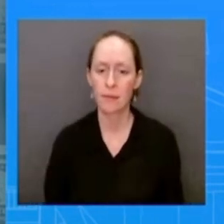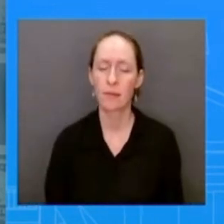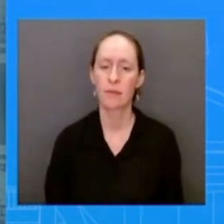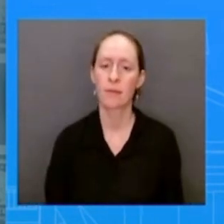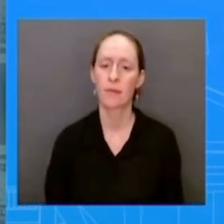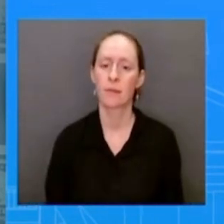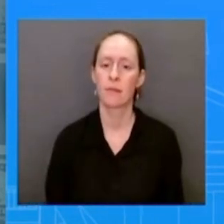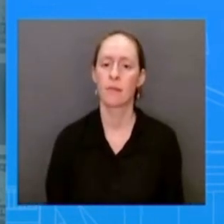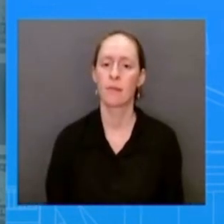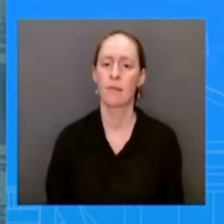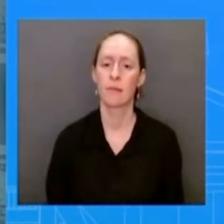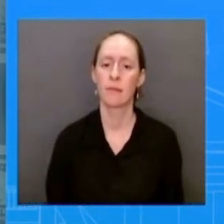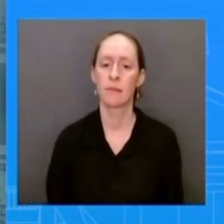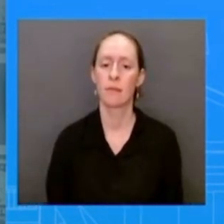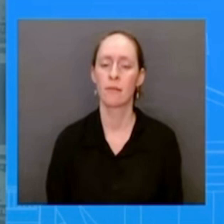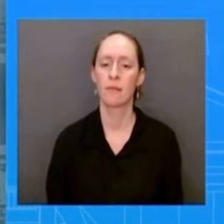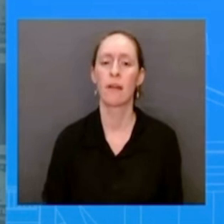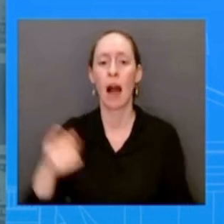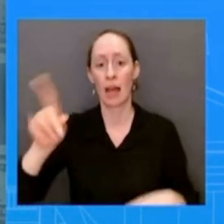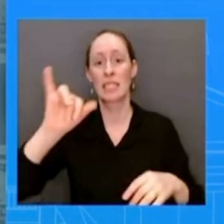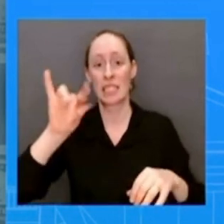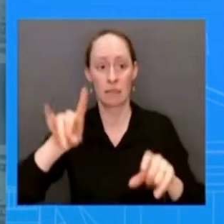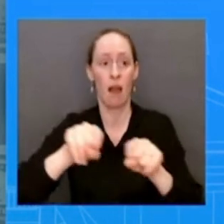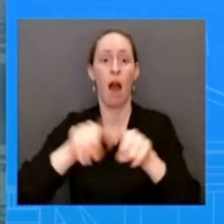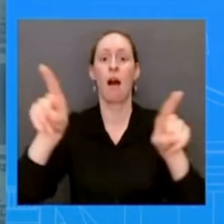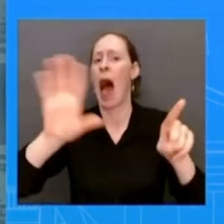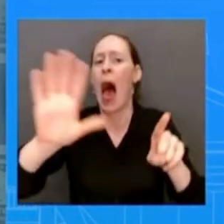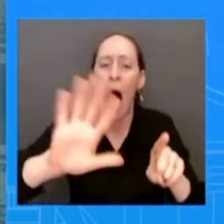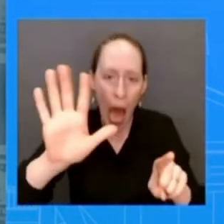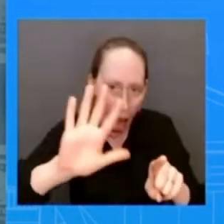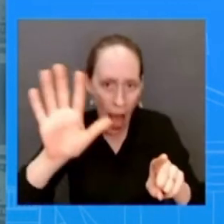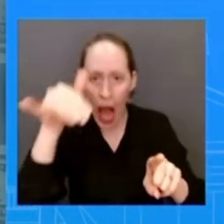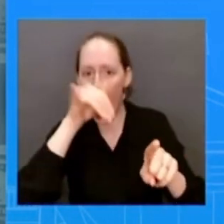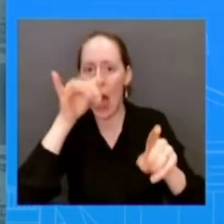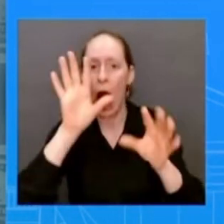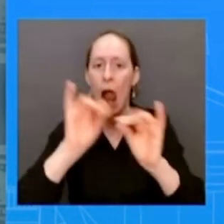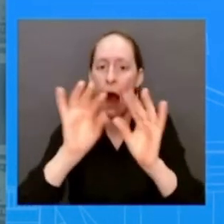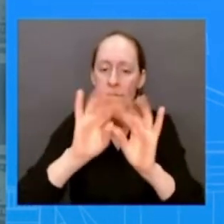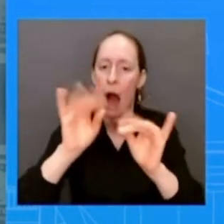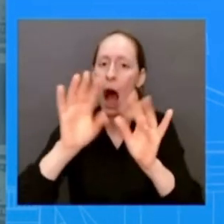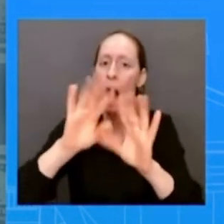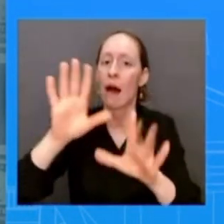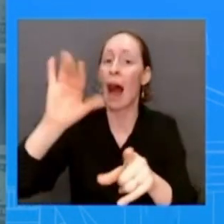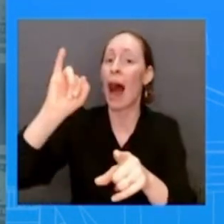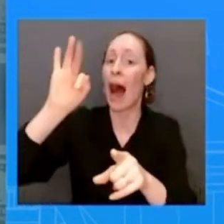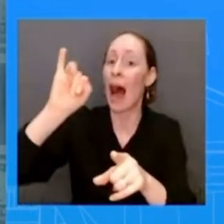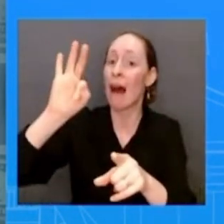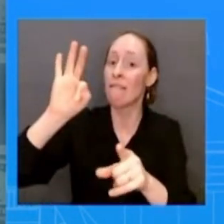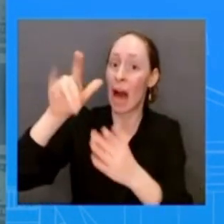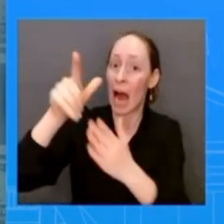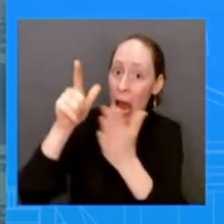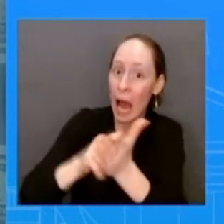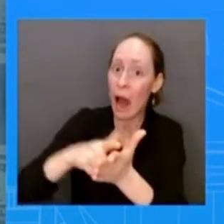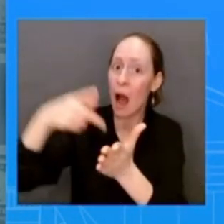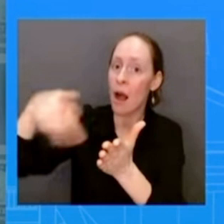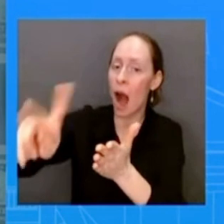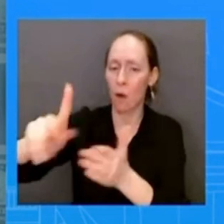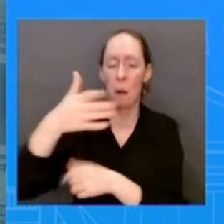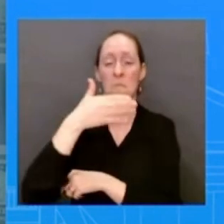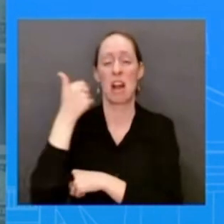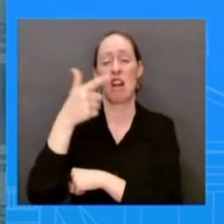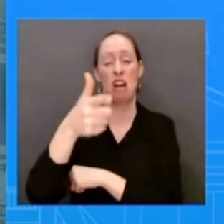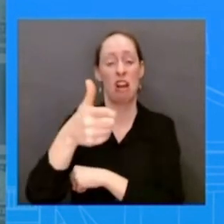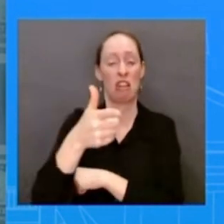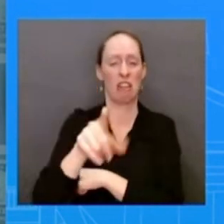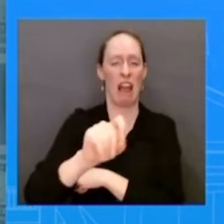refer you to the companies of the or the states for any follow-up again we are we have a focus and to make sure that women have